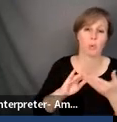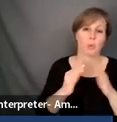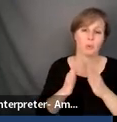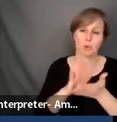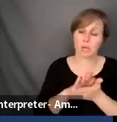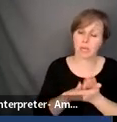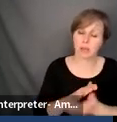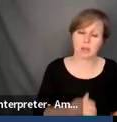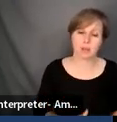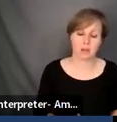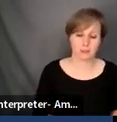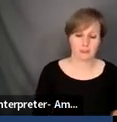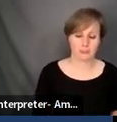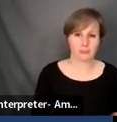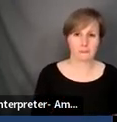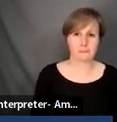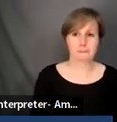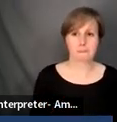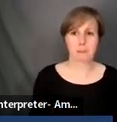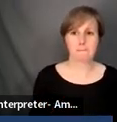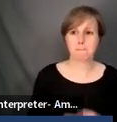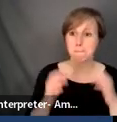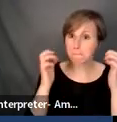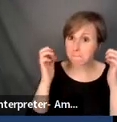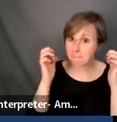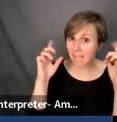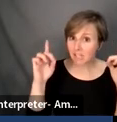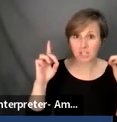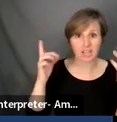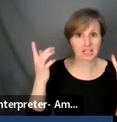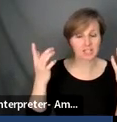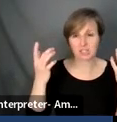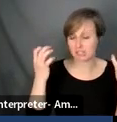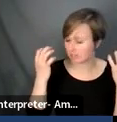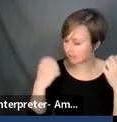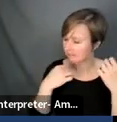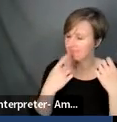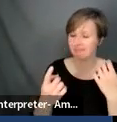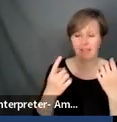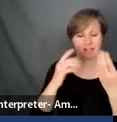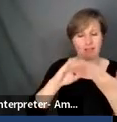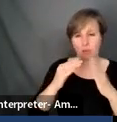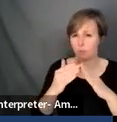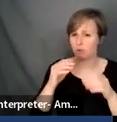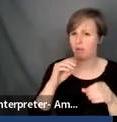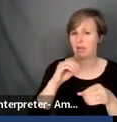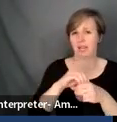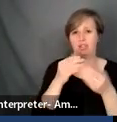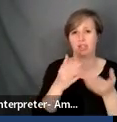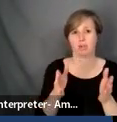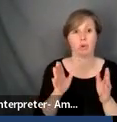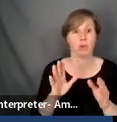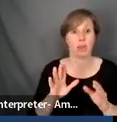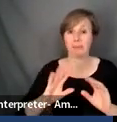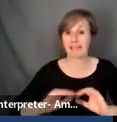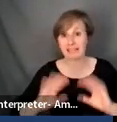just, um, just educating the community in general, and also being clear that this is